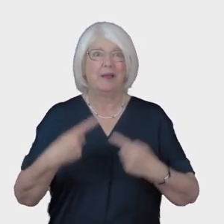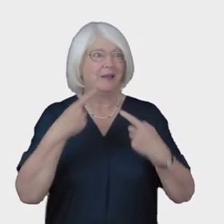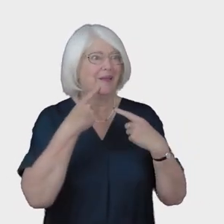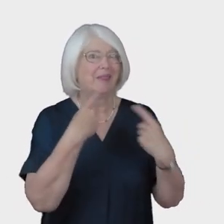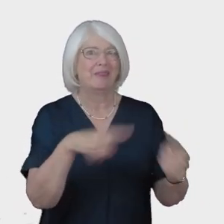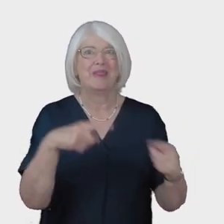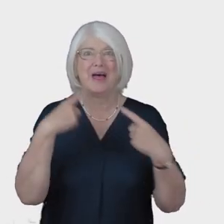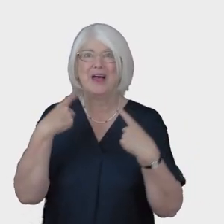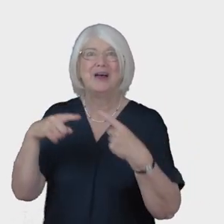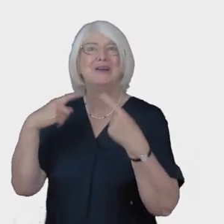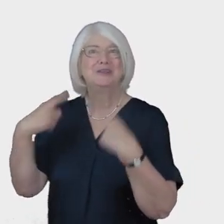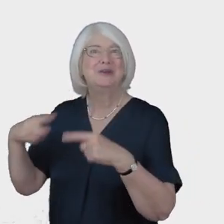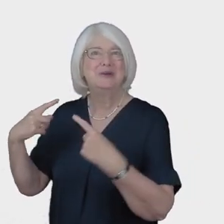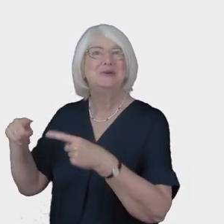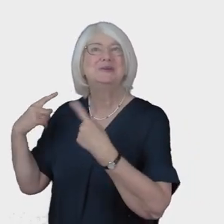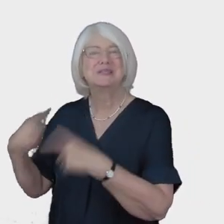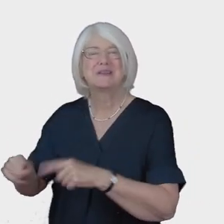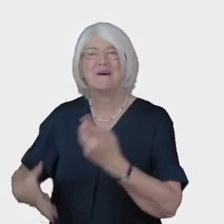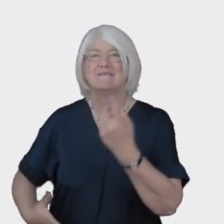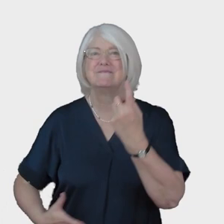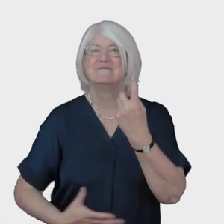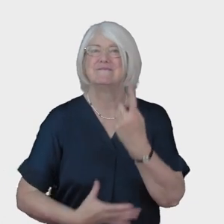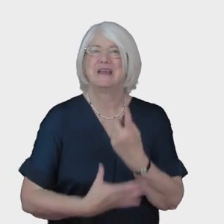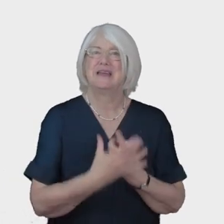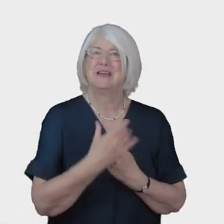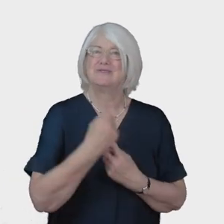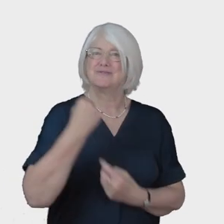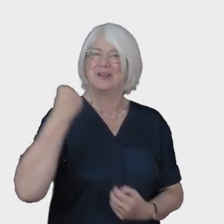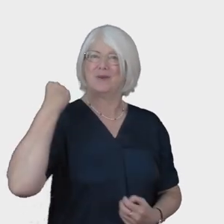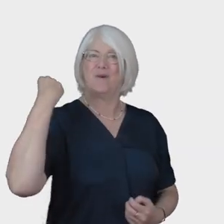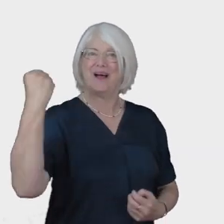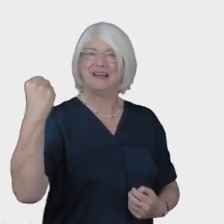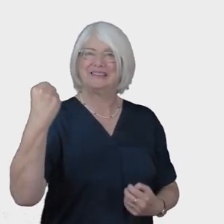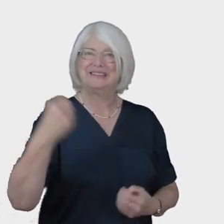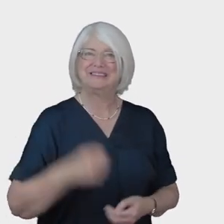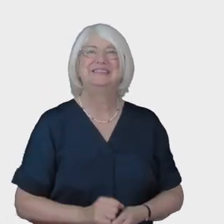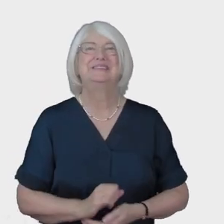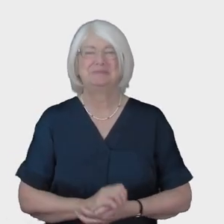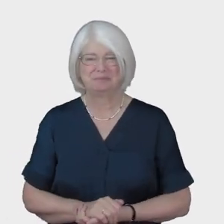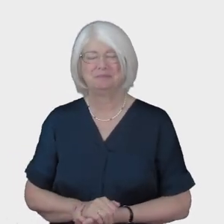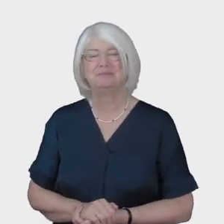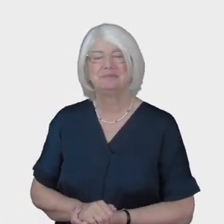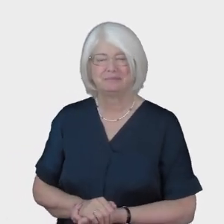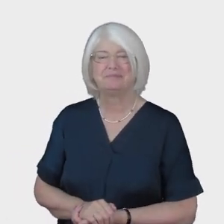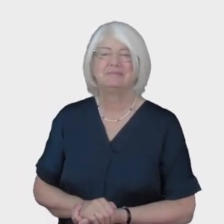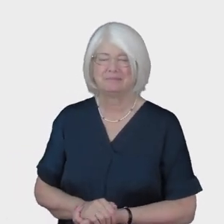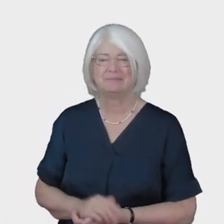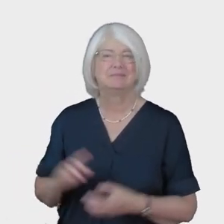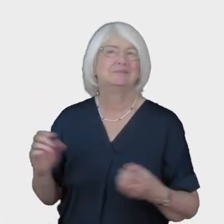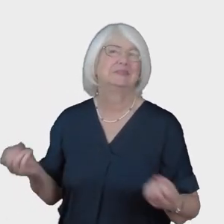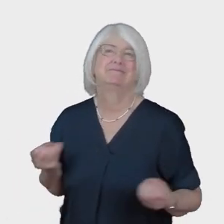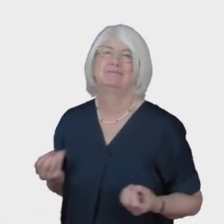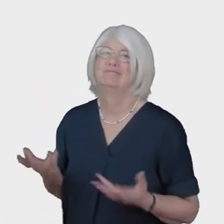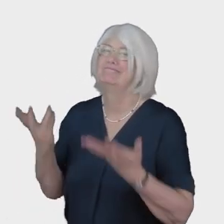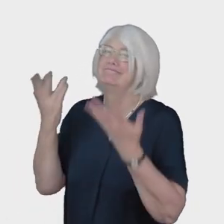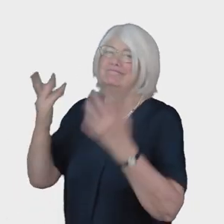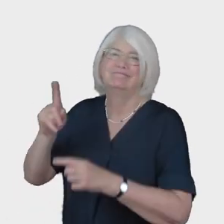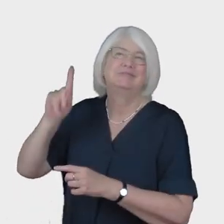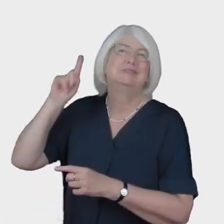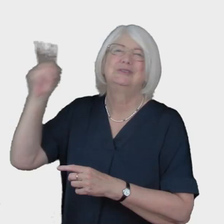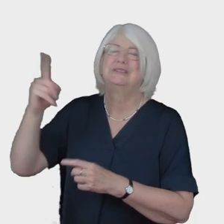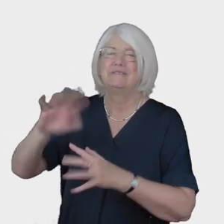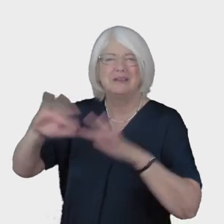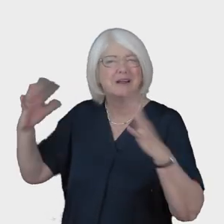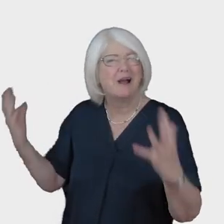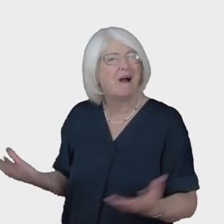the news of victory won I'm giving it all to you I'm losing